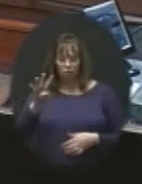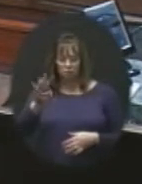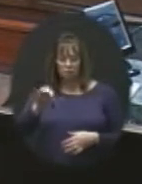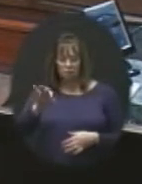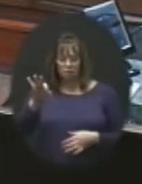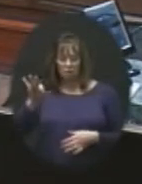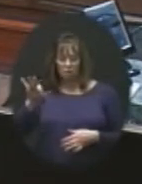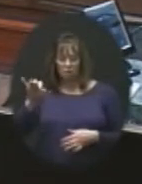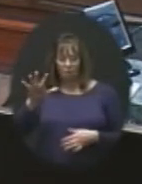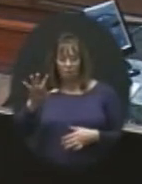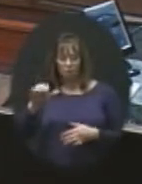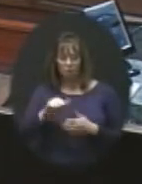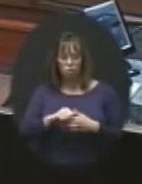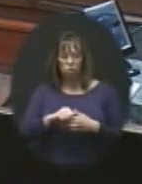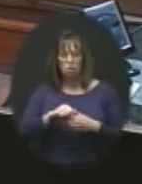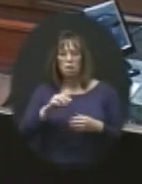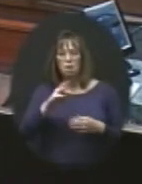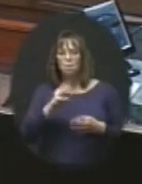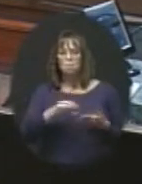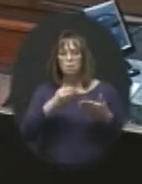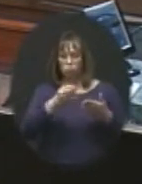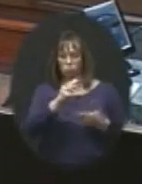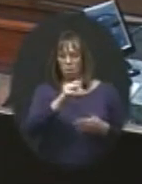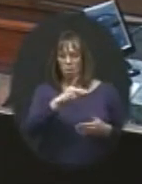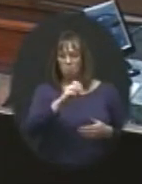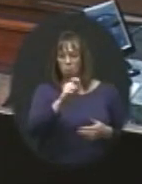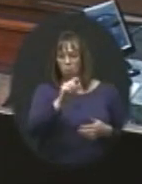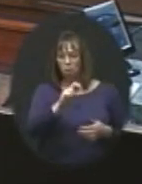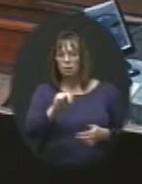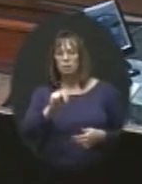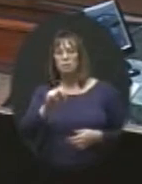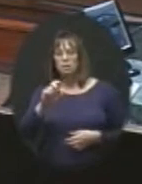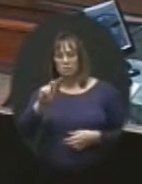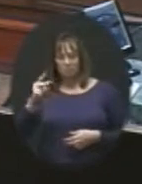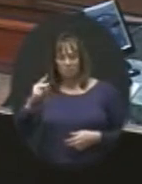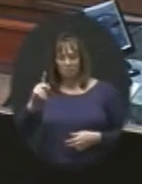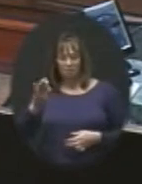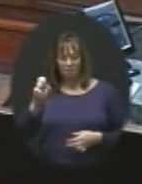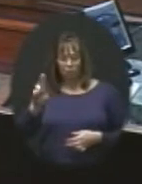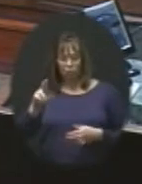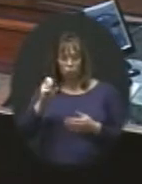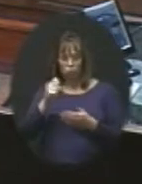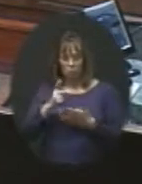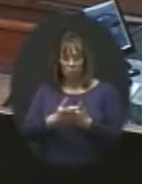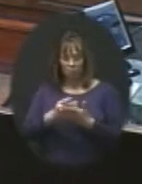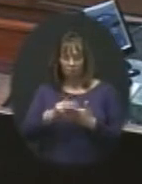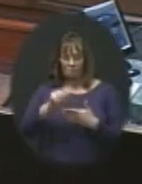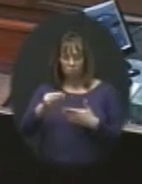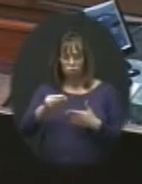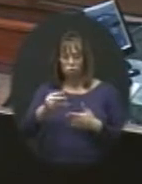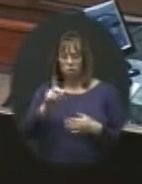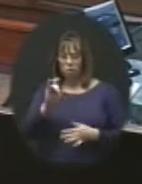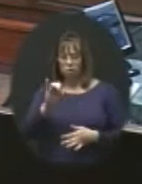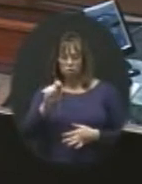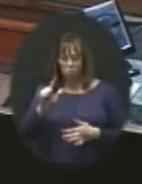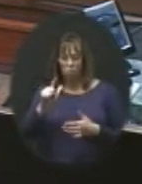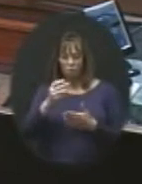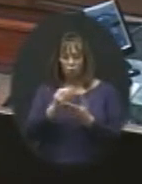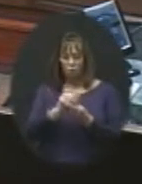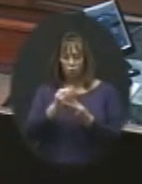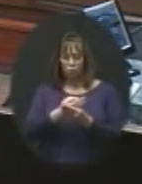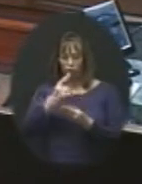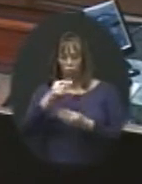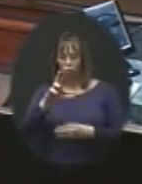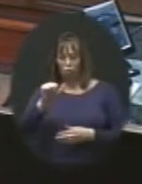A motion by Mr. Polin and a second by Ms. Felter to approve the purchase of the digital folder for